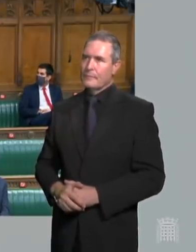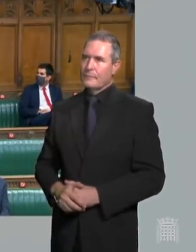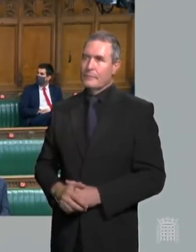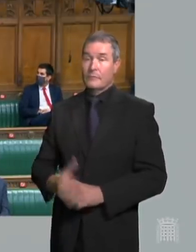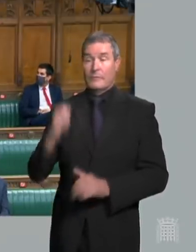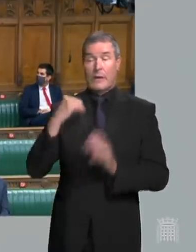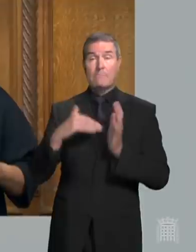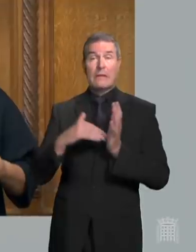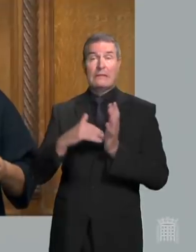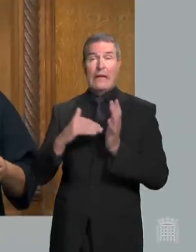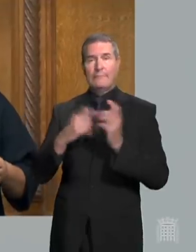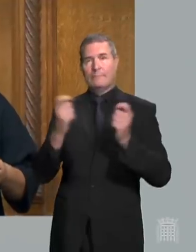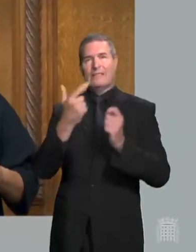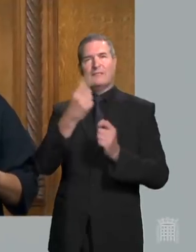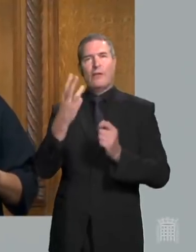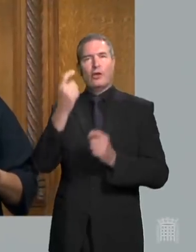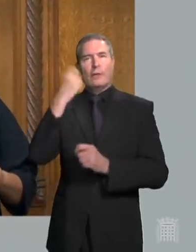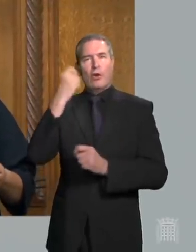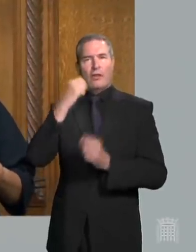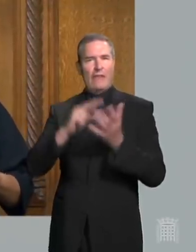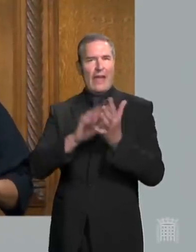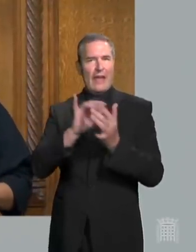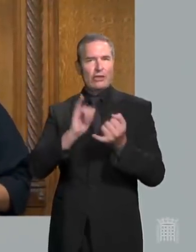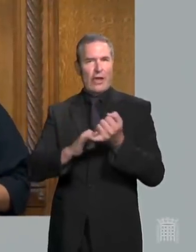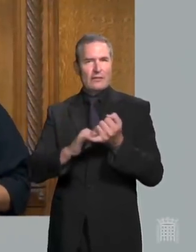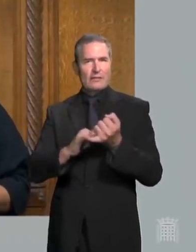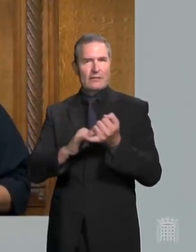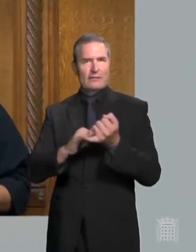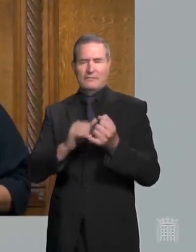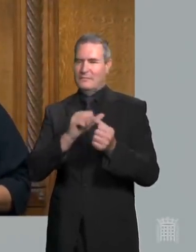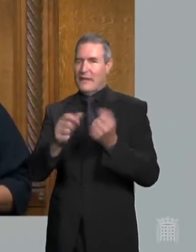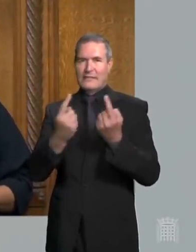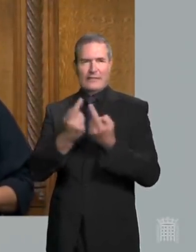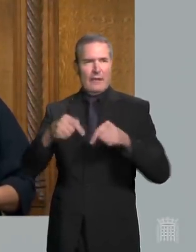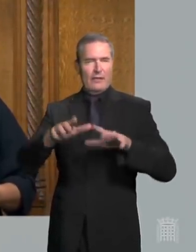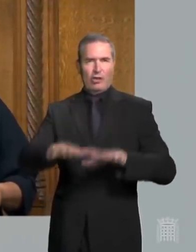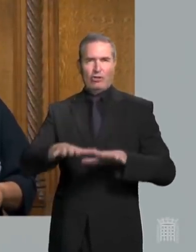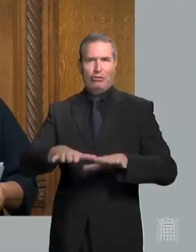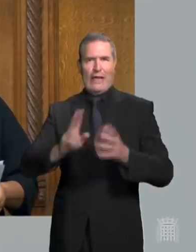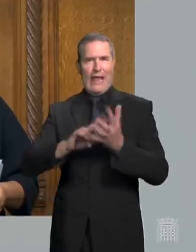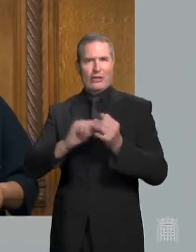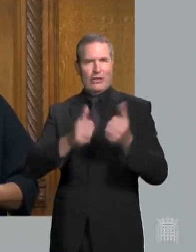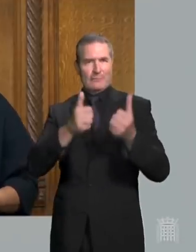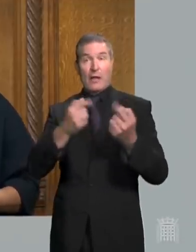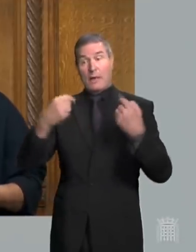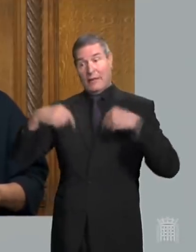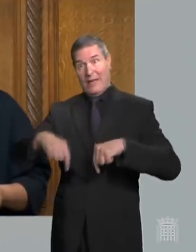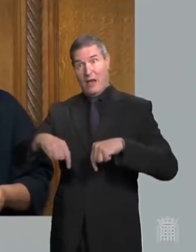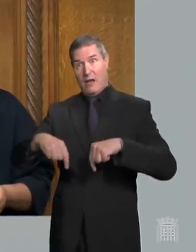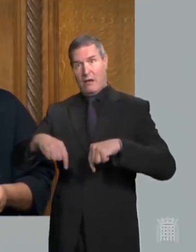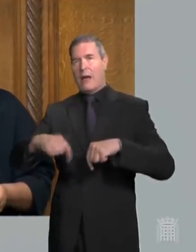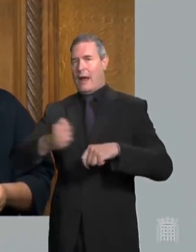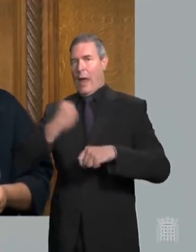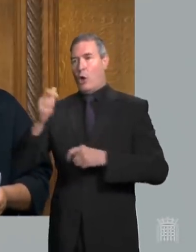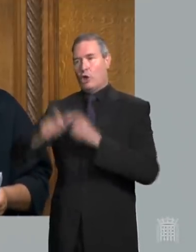we celebrated the 73rd birthday of the NHS one of the very best things about our country now many of us on this side of the house and our